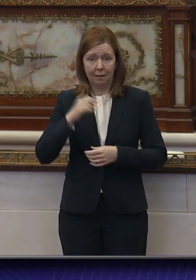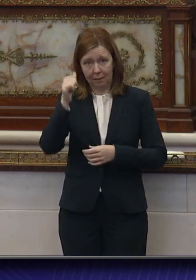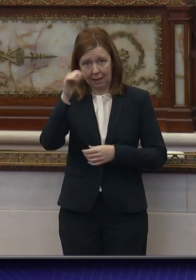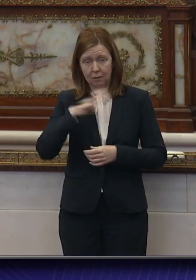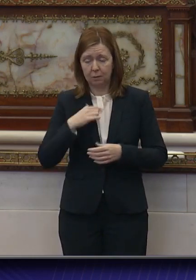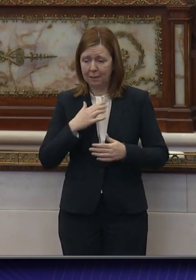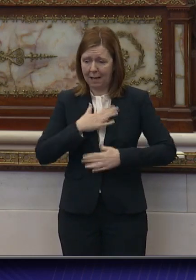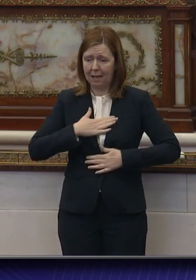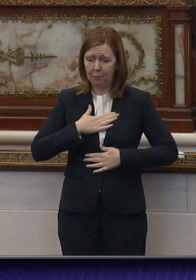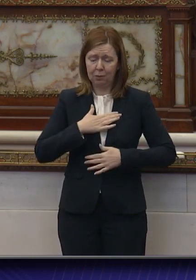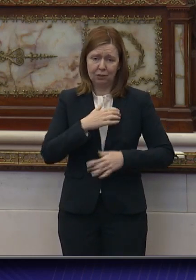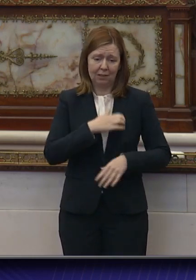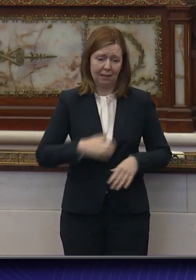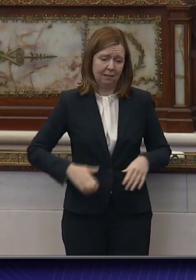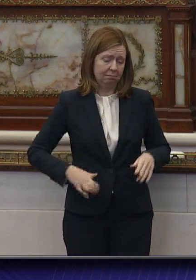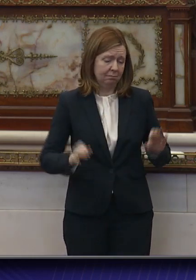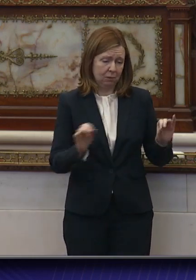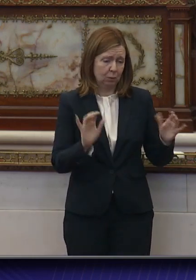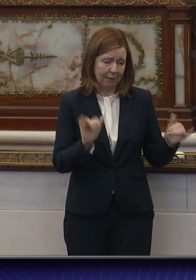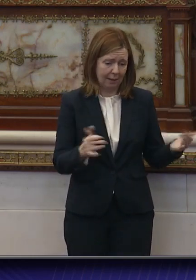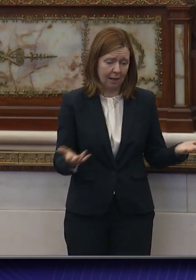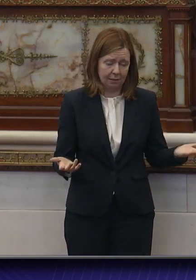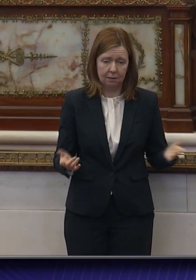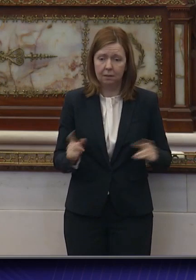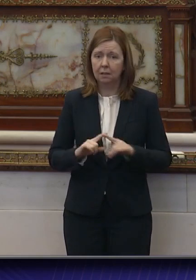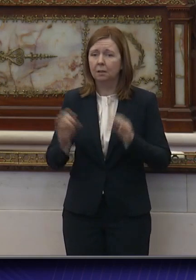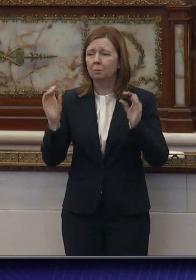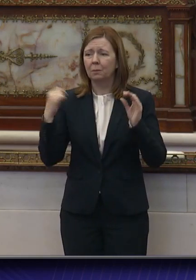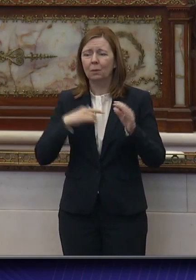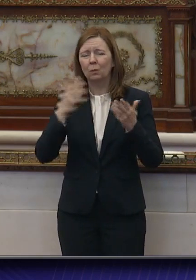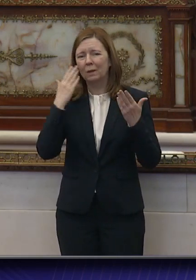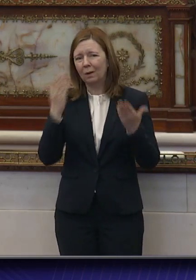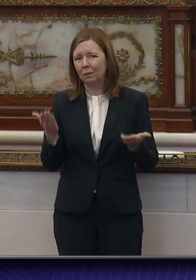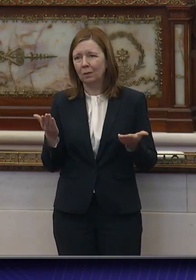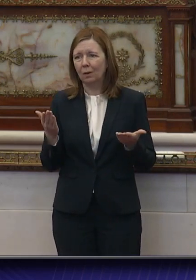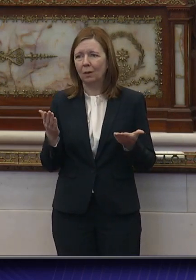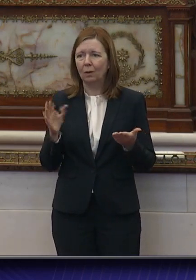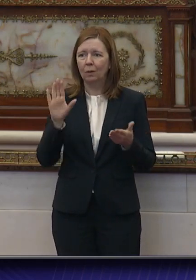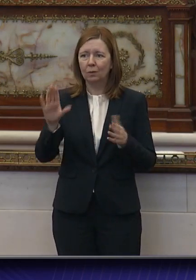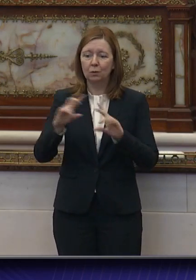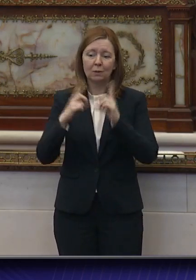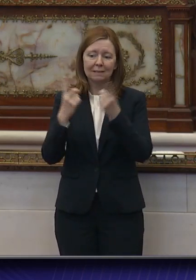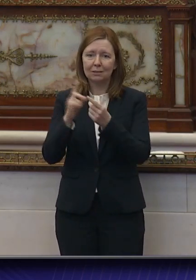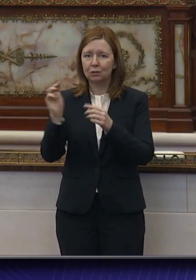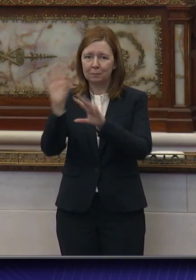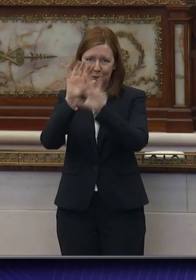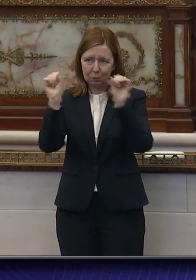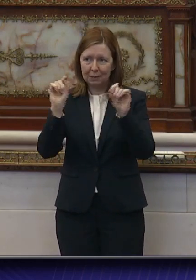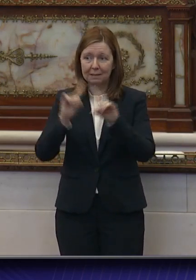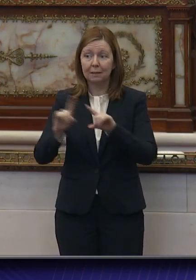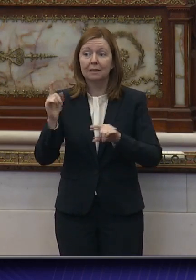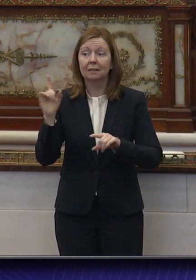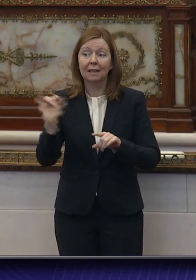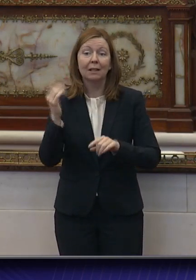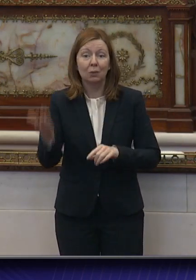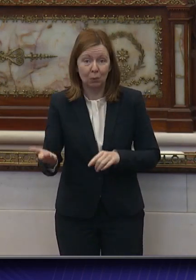administration is doing, nobody knows your district, Mr. President, like you do.